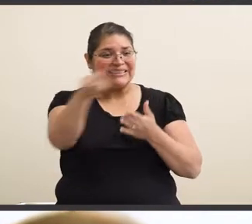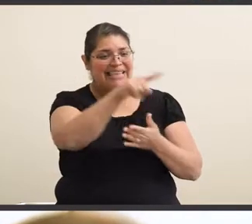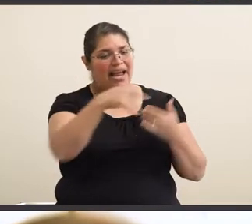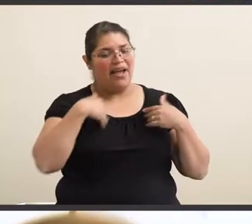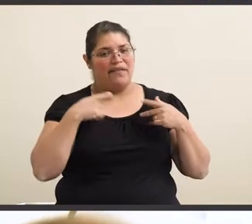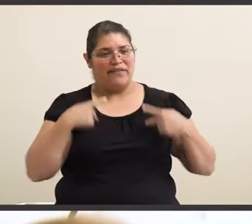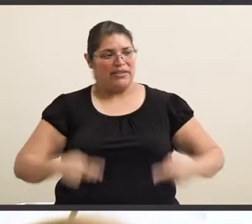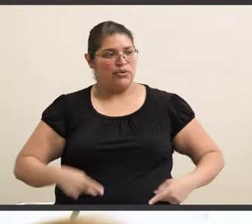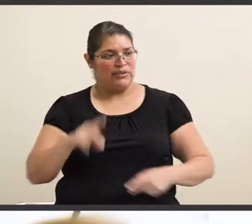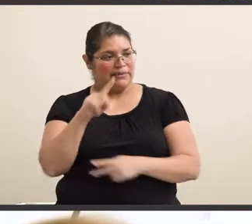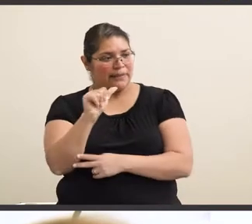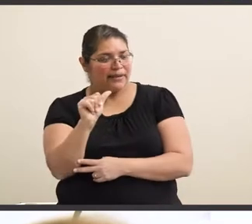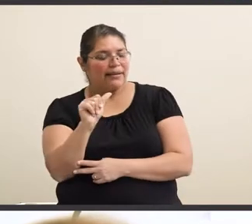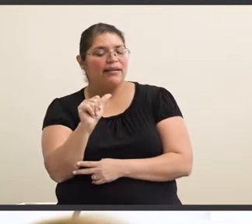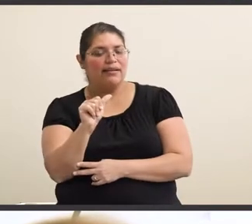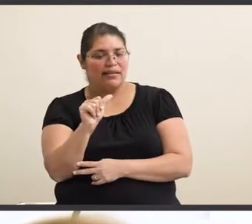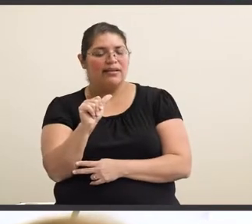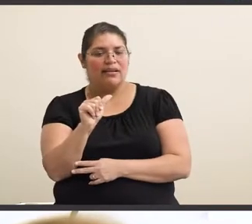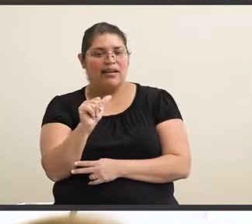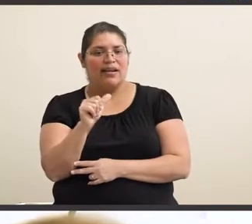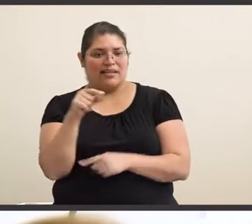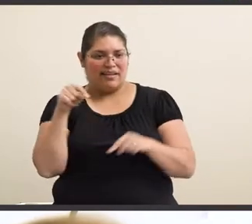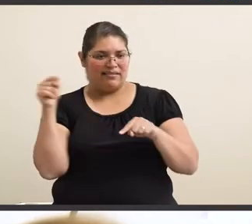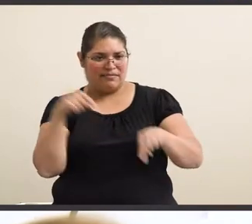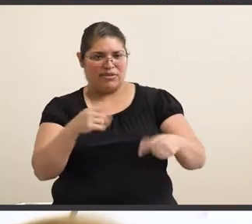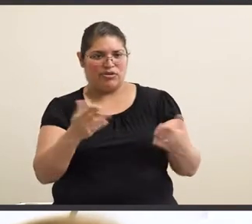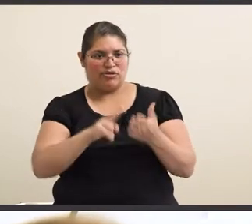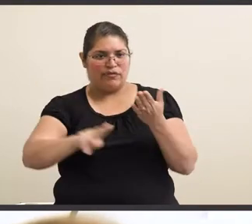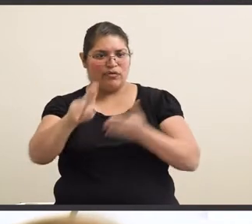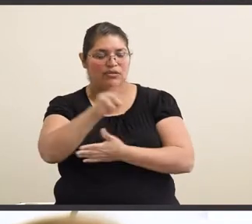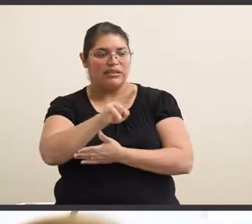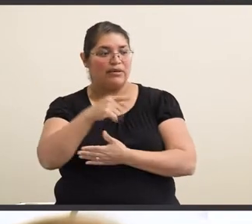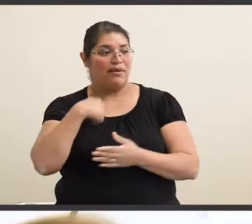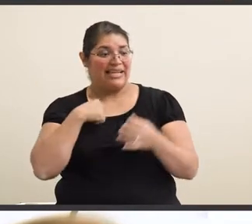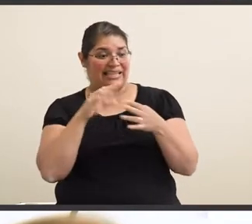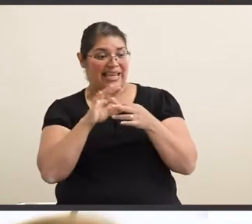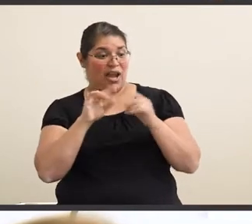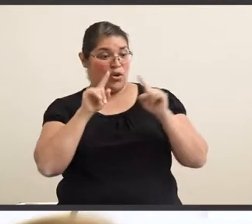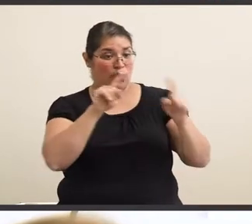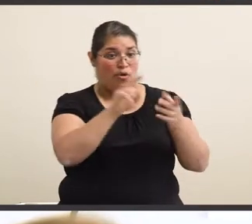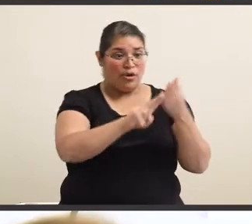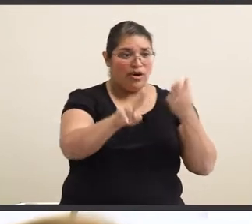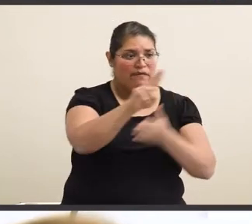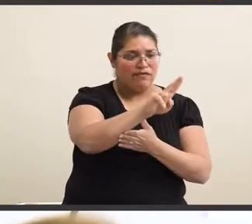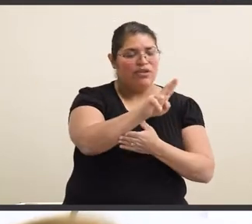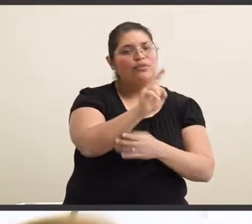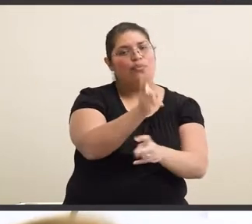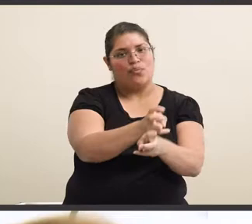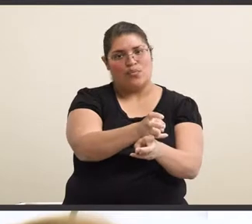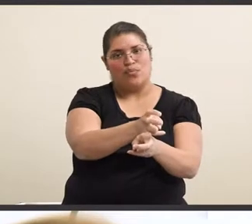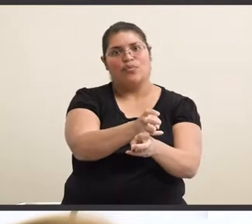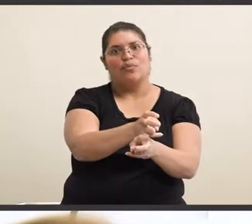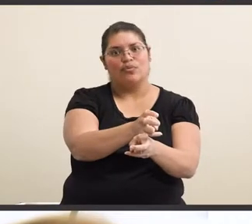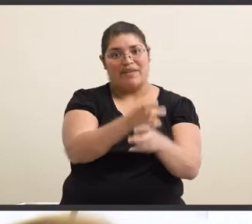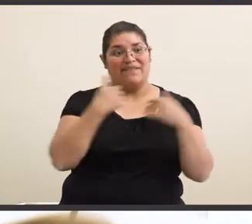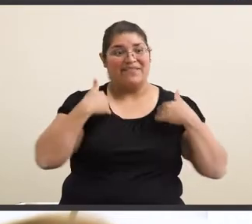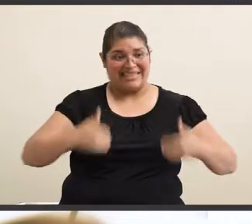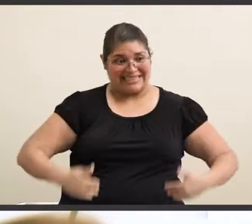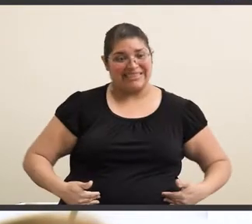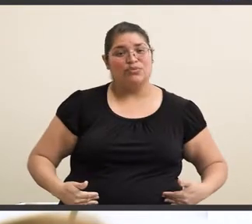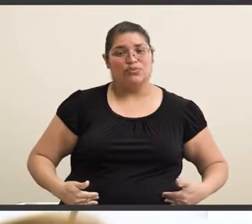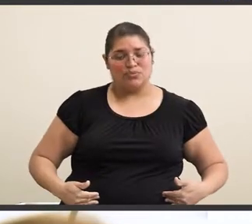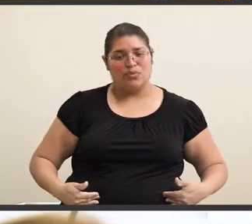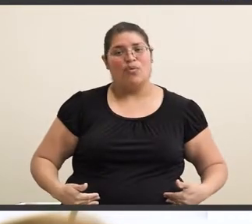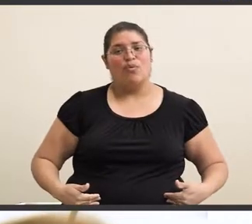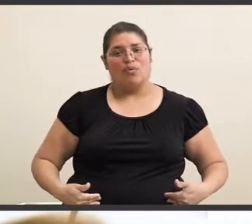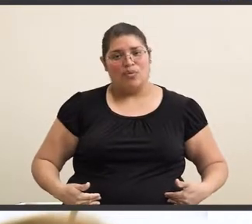disability and go to the university when I say that going to the university is hard. Like physically, like the